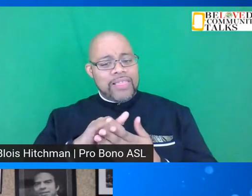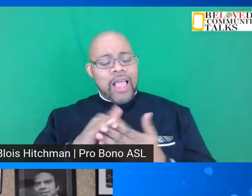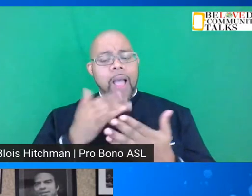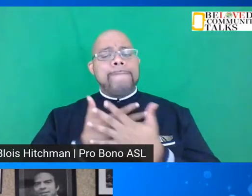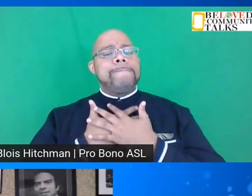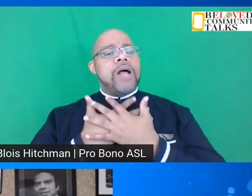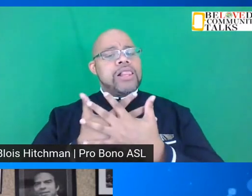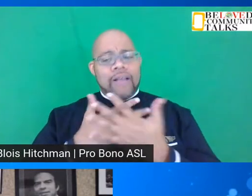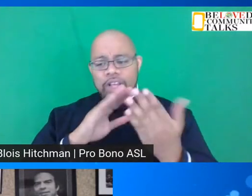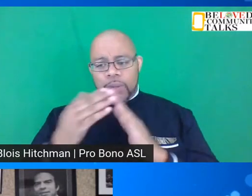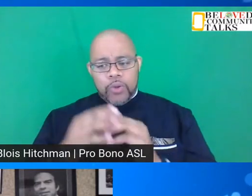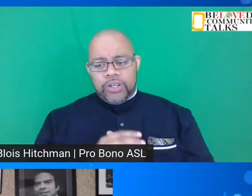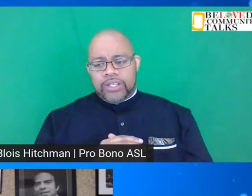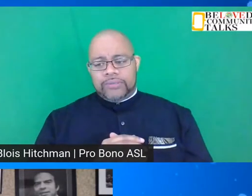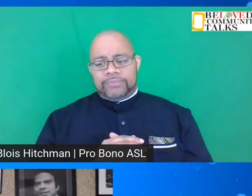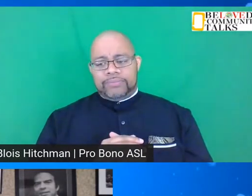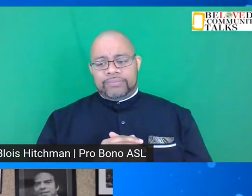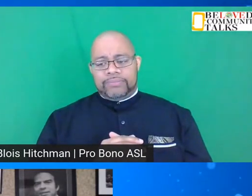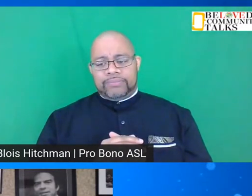community